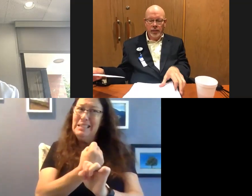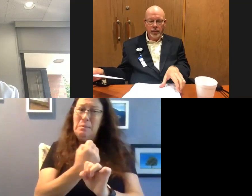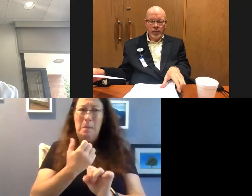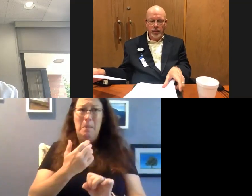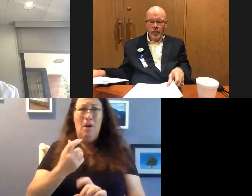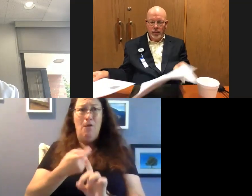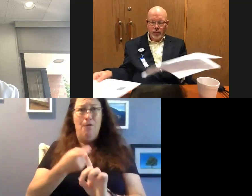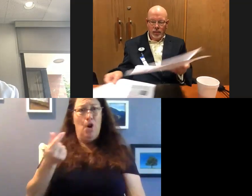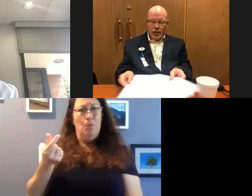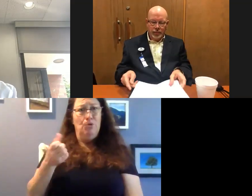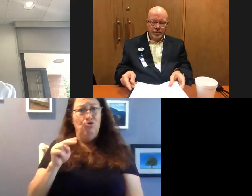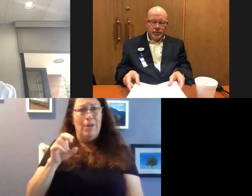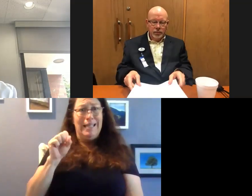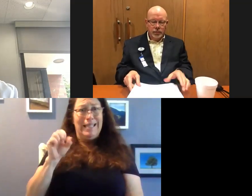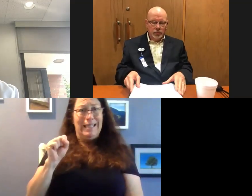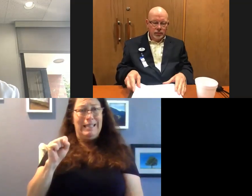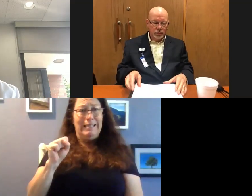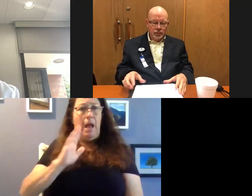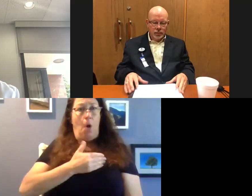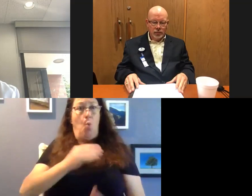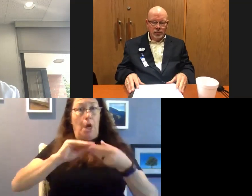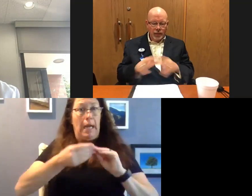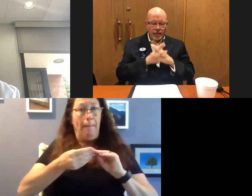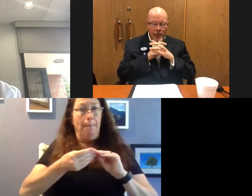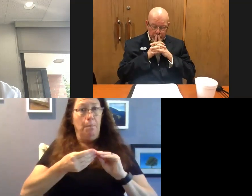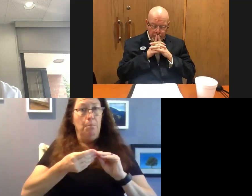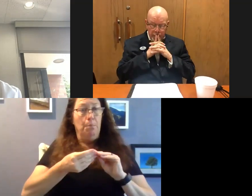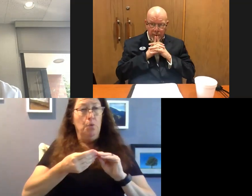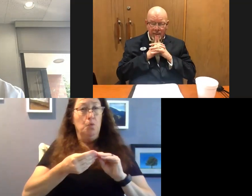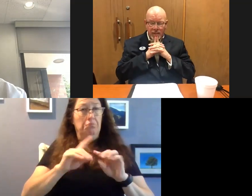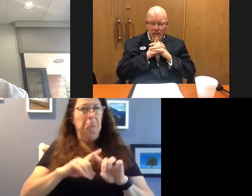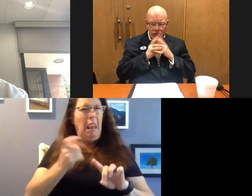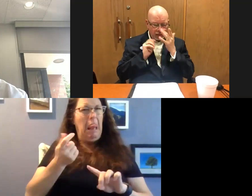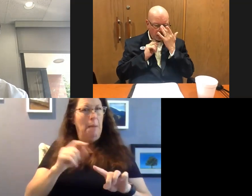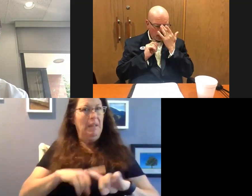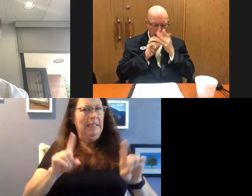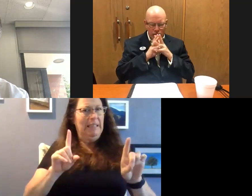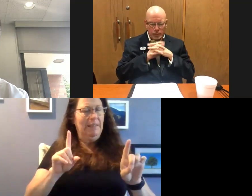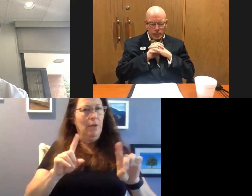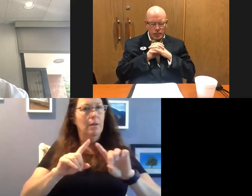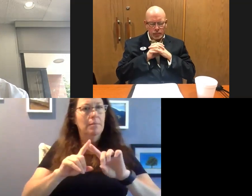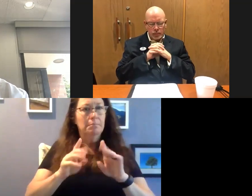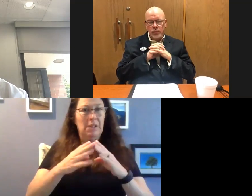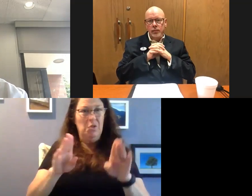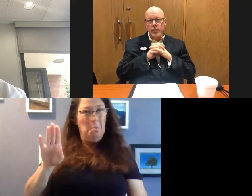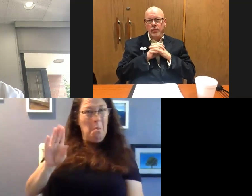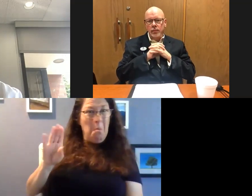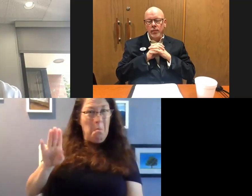just a little bit different from Genesis. And maybe I'll share, you know, some additional statistics that might be helpful. But like Bob